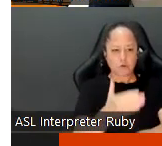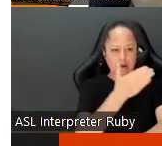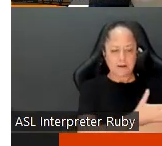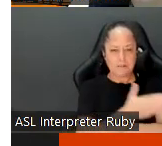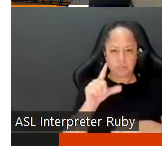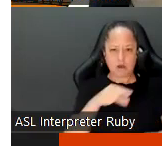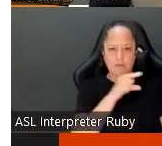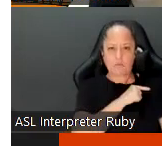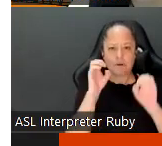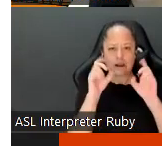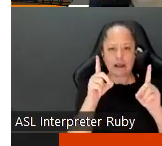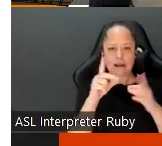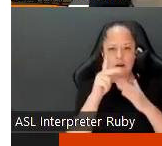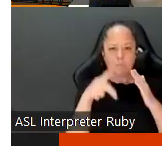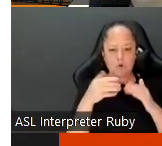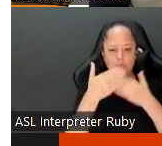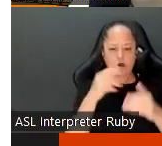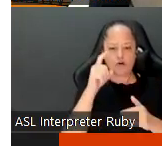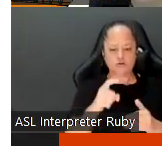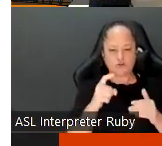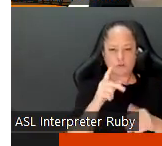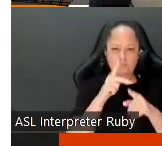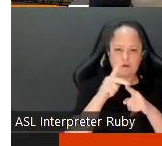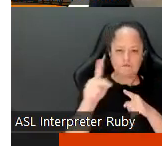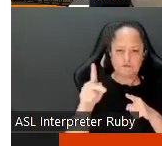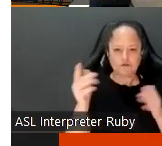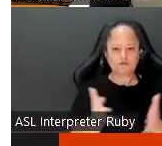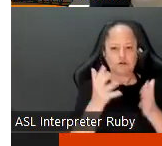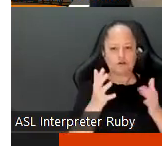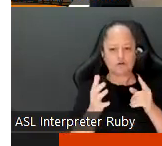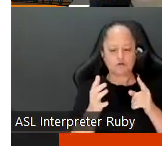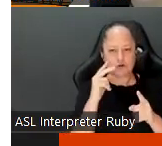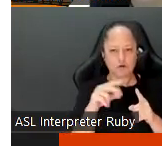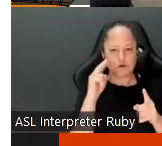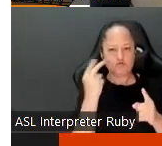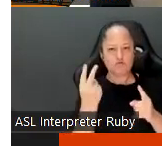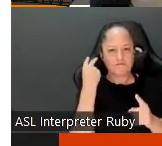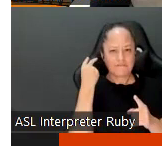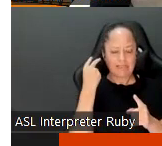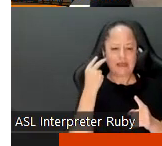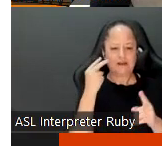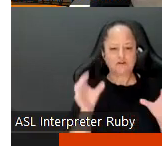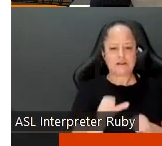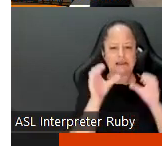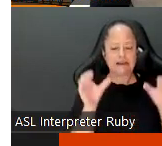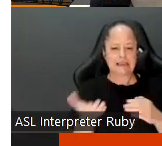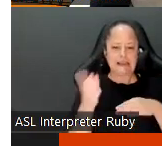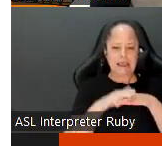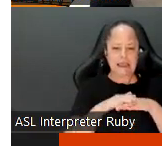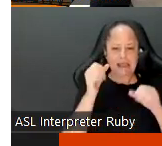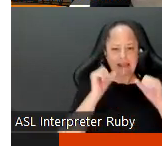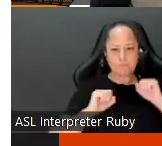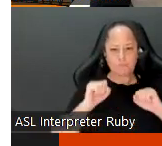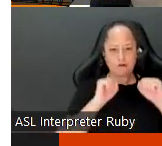educational program the process should promote professionalism encourage reflection enhance performance and be effective in yielding a genuinely